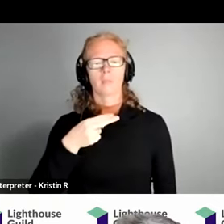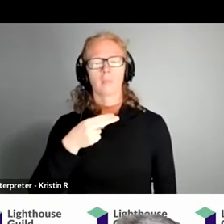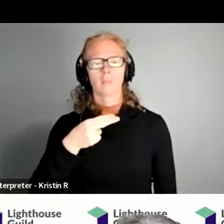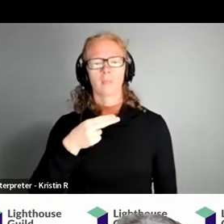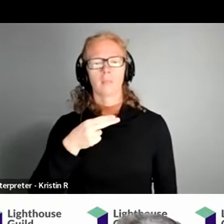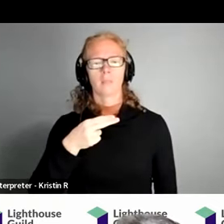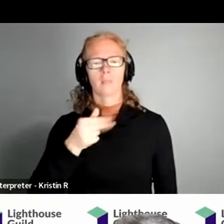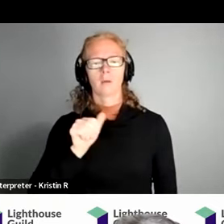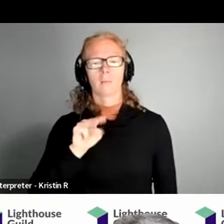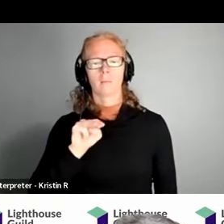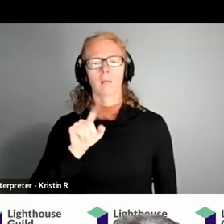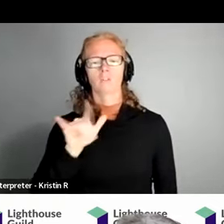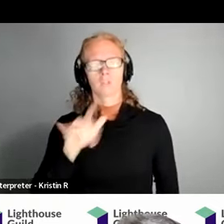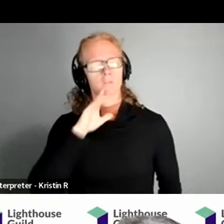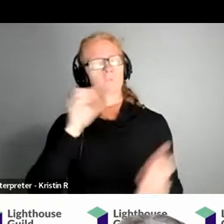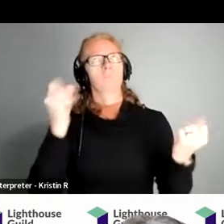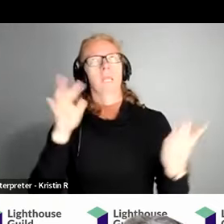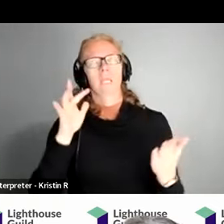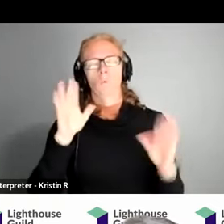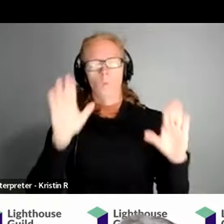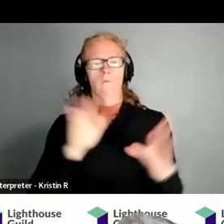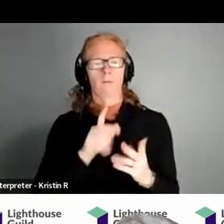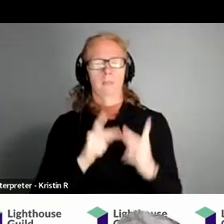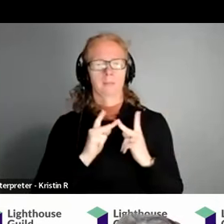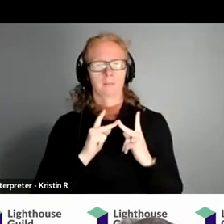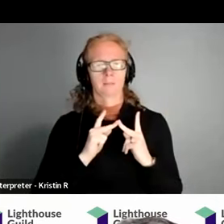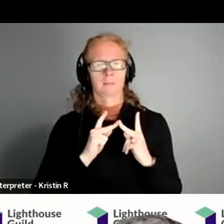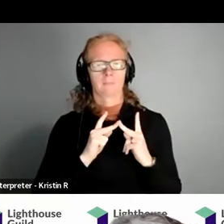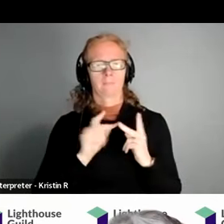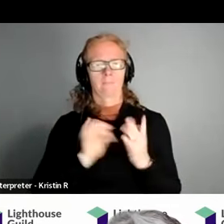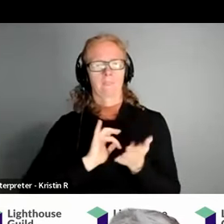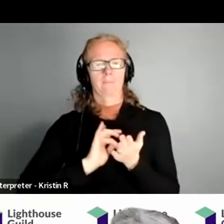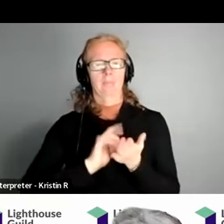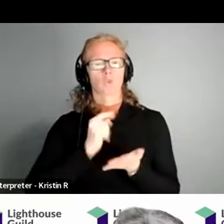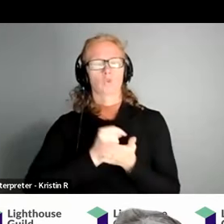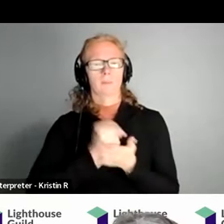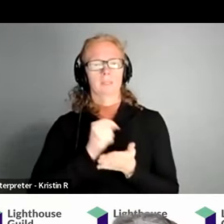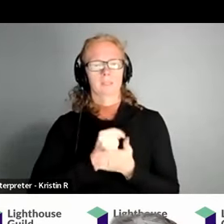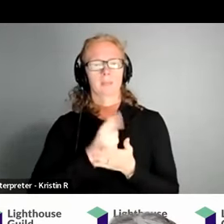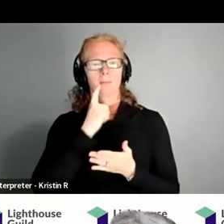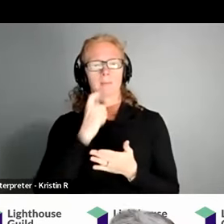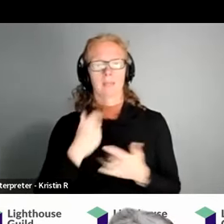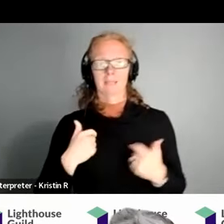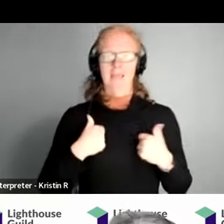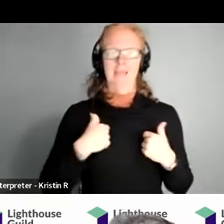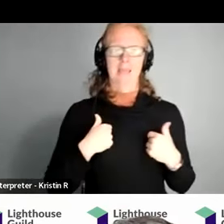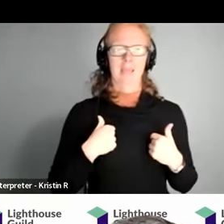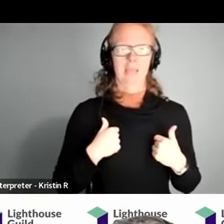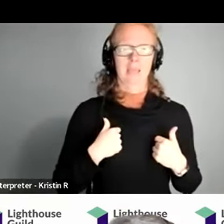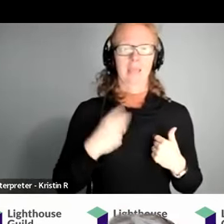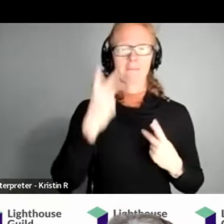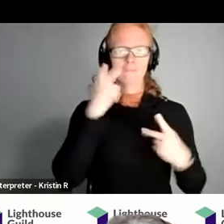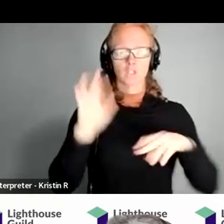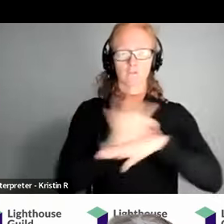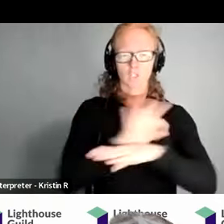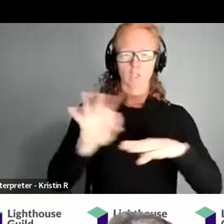many wonderful eye centers for ophthalmology which is the medical treatment of the eyes because our focus is on vision function